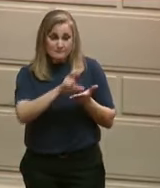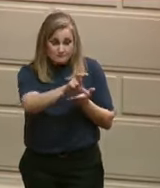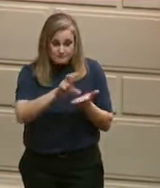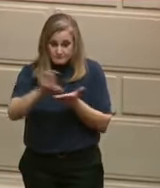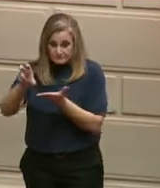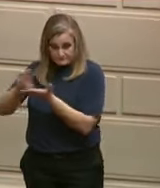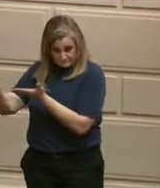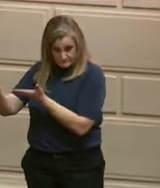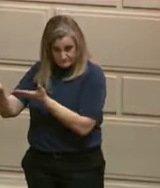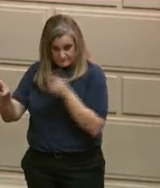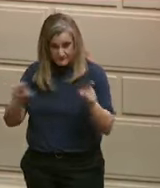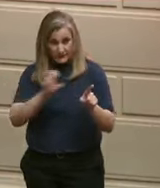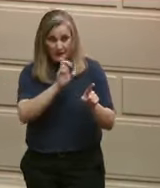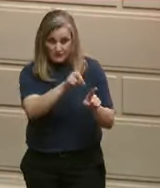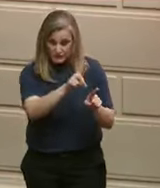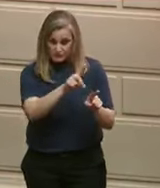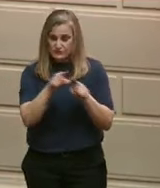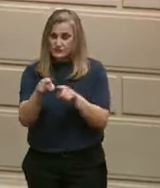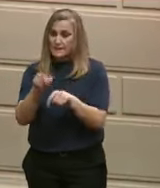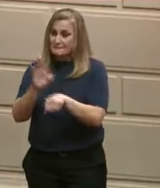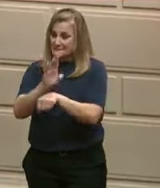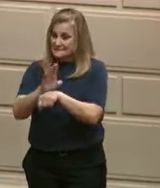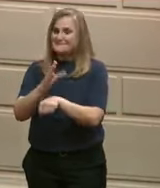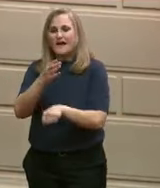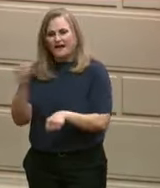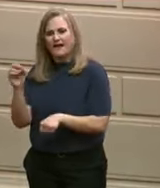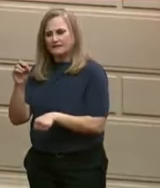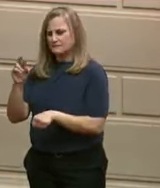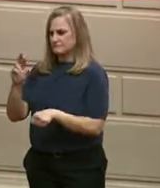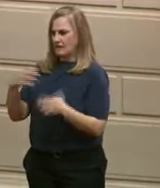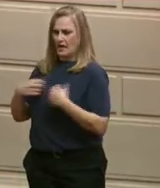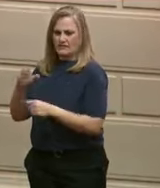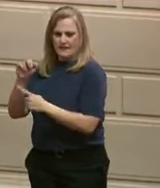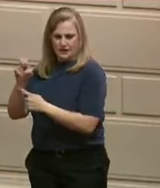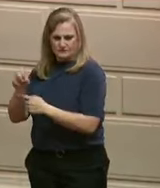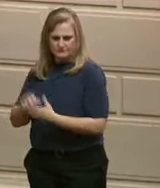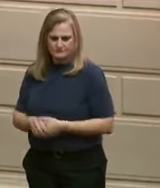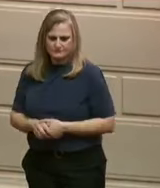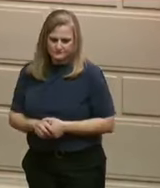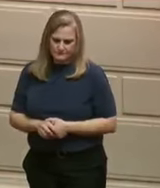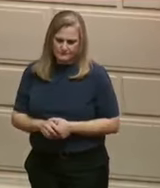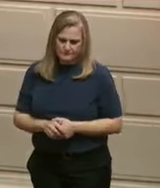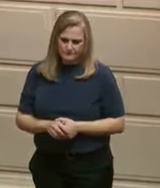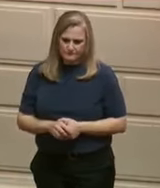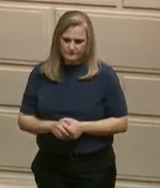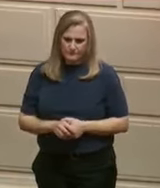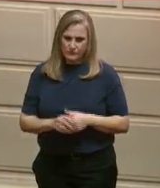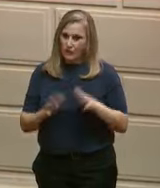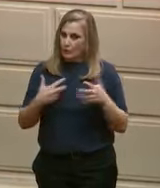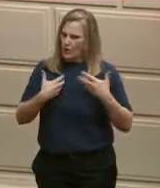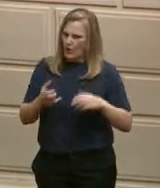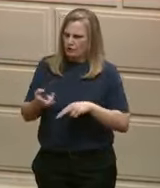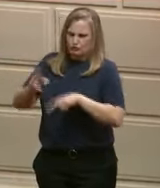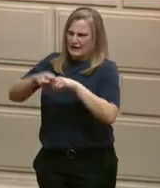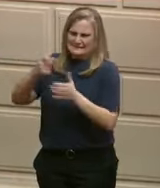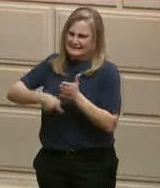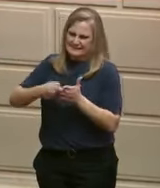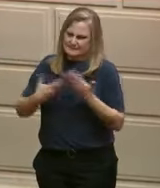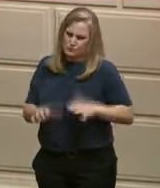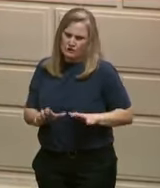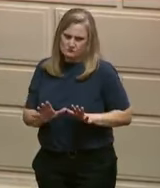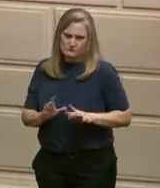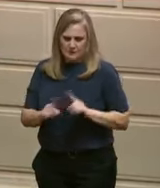Island's health care system without raising any broad-based taxes. I